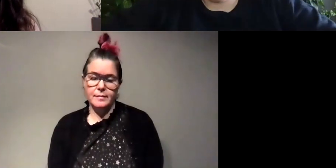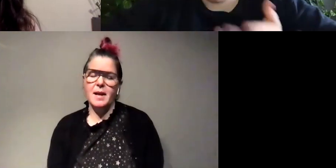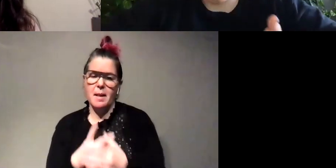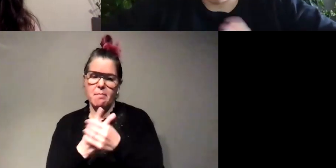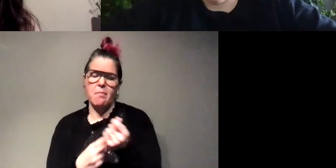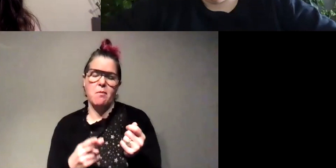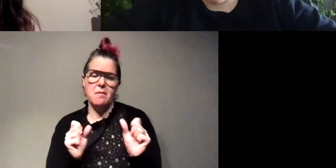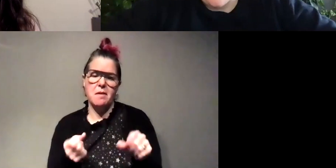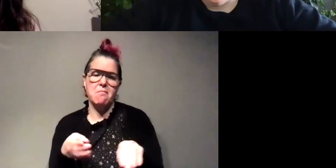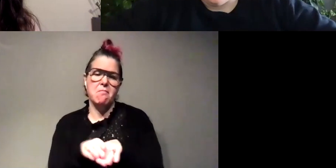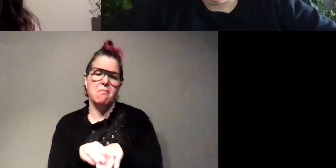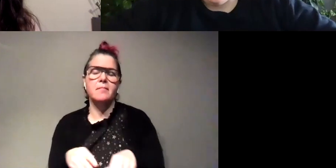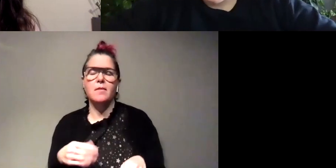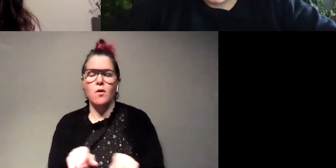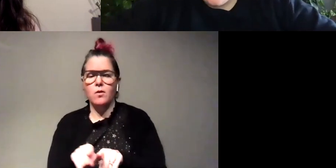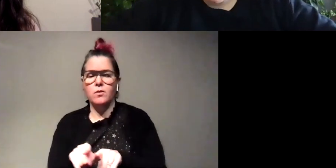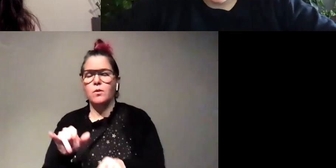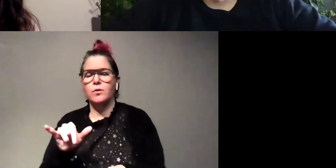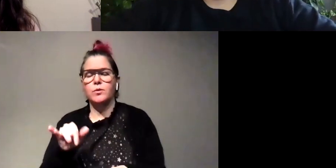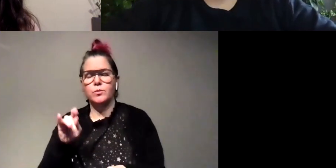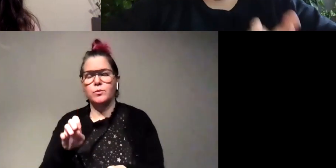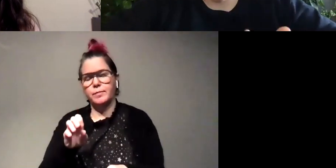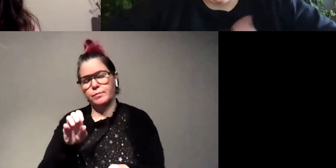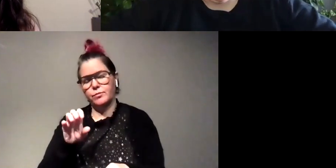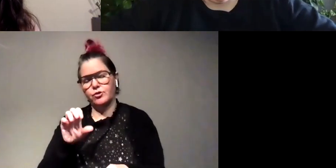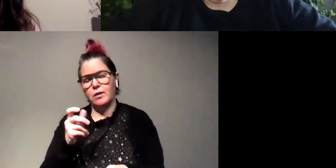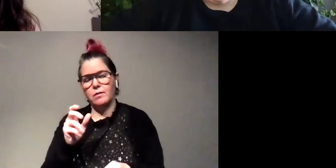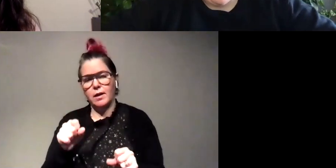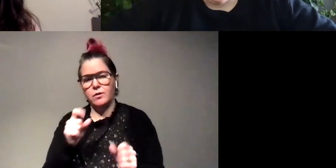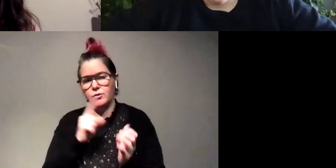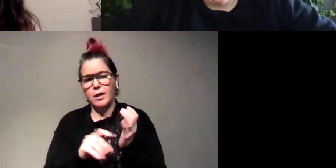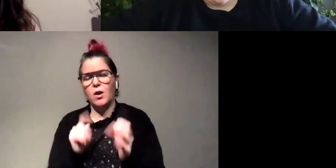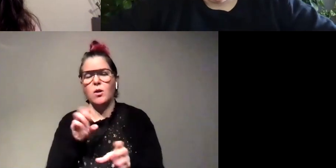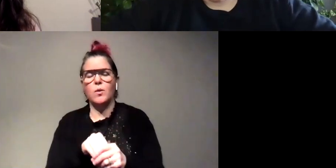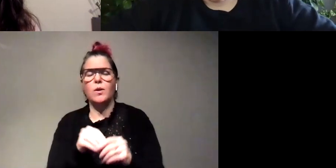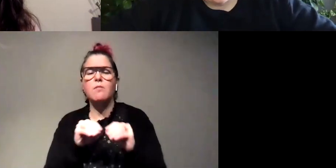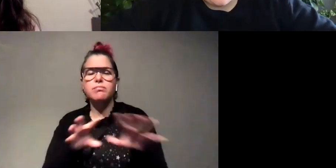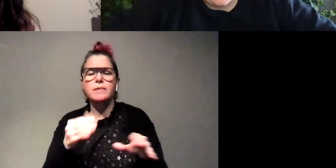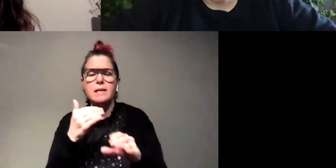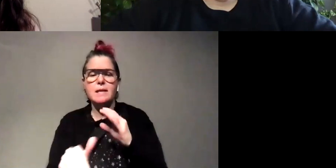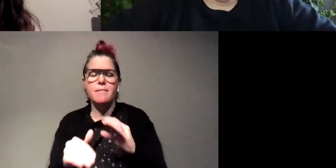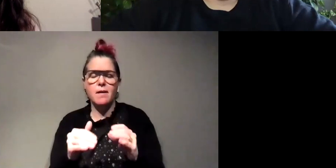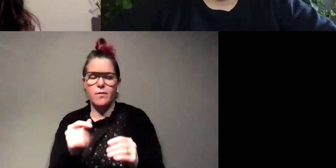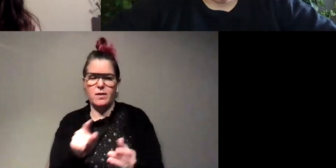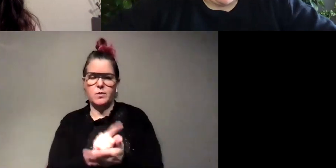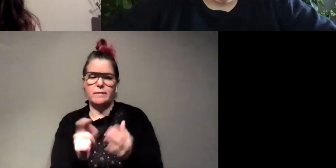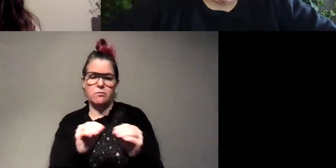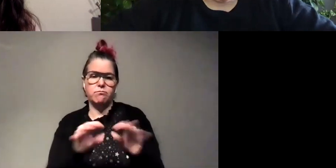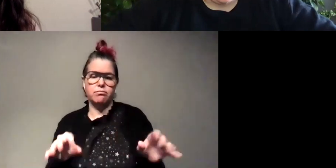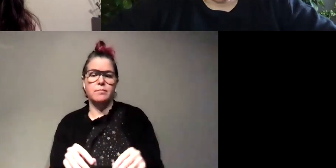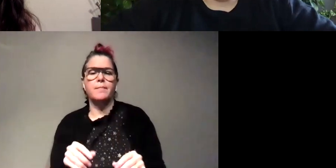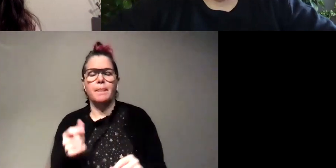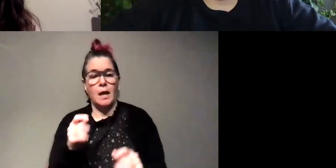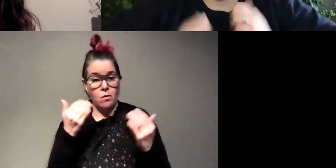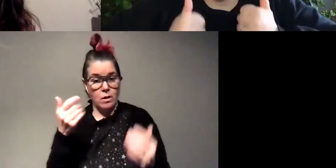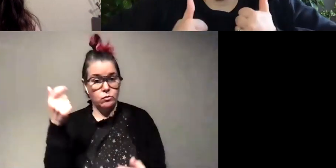um and they also have a youtube channel that you can check out um we included that in our email um for this week uh so you can subscribe to them